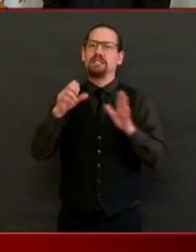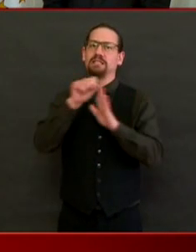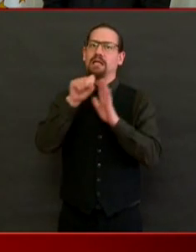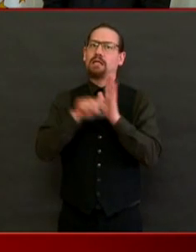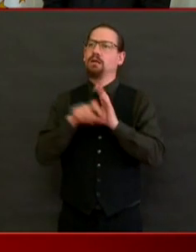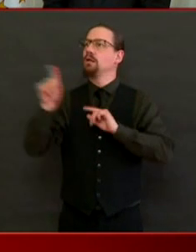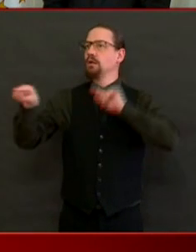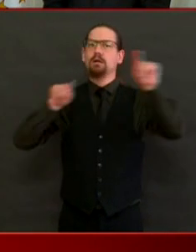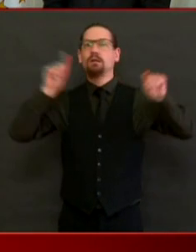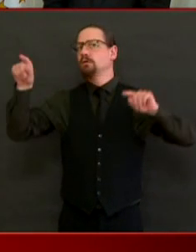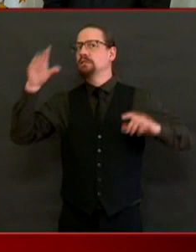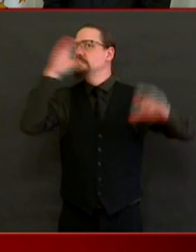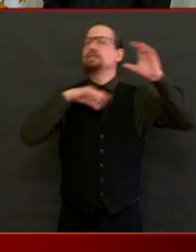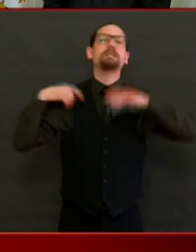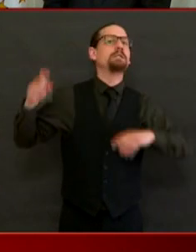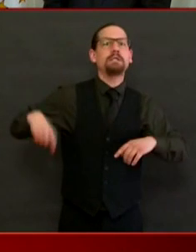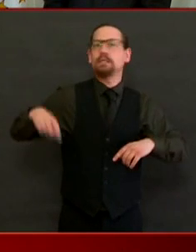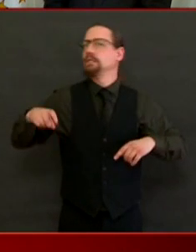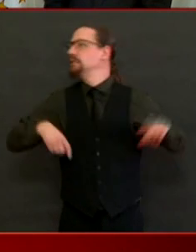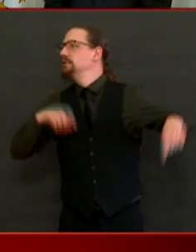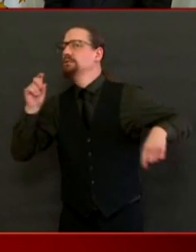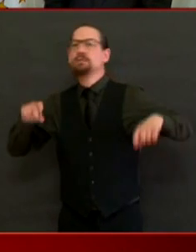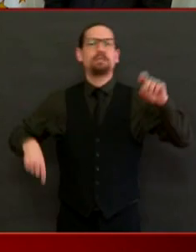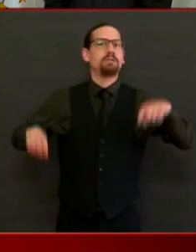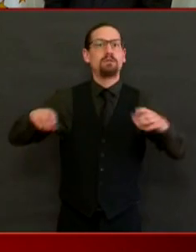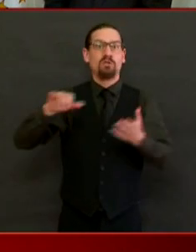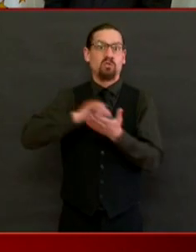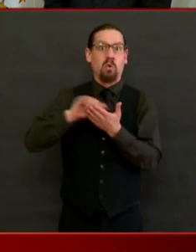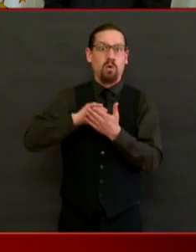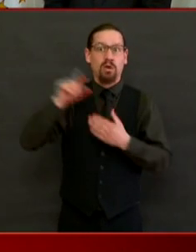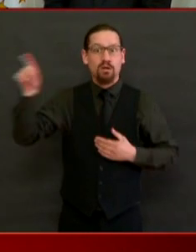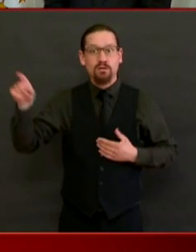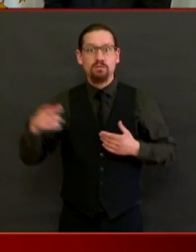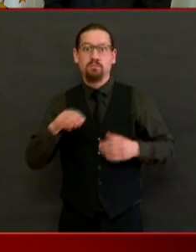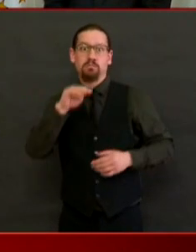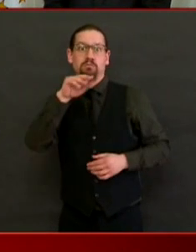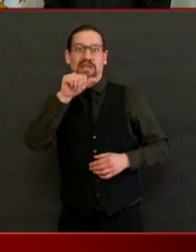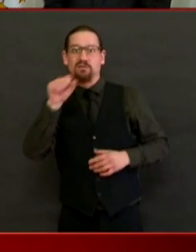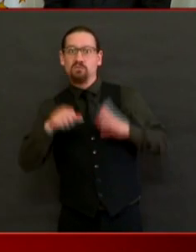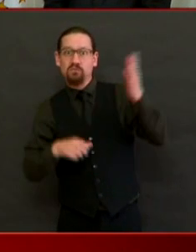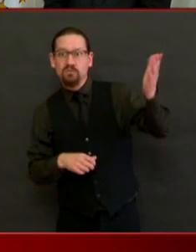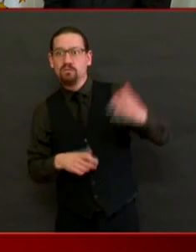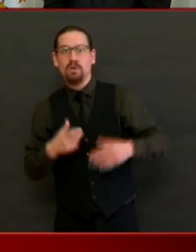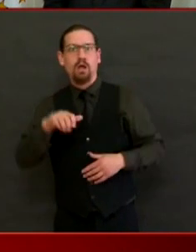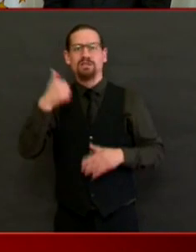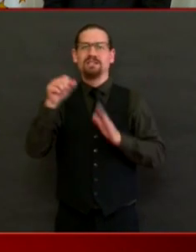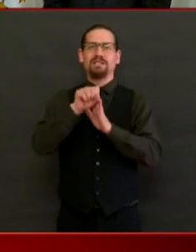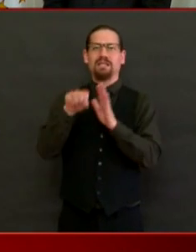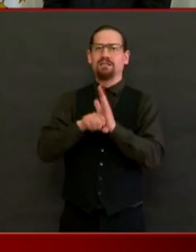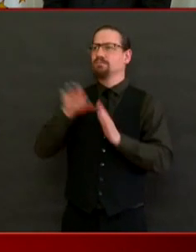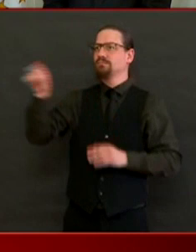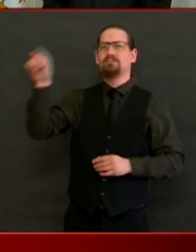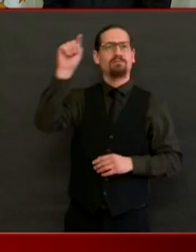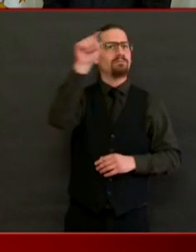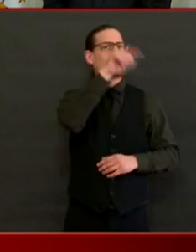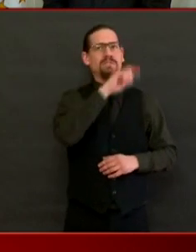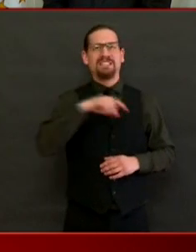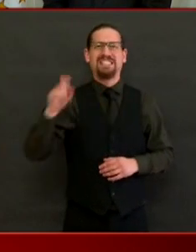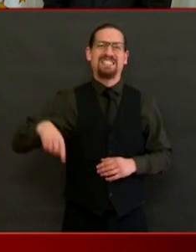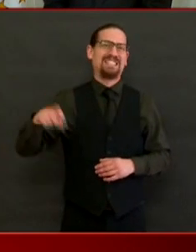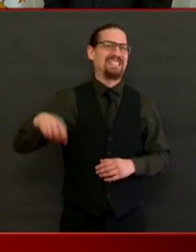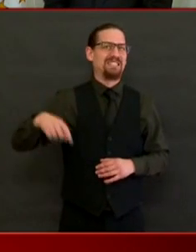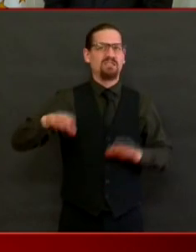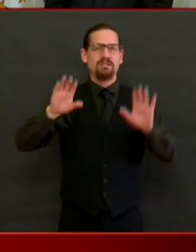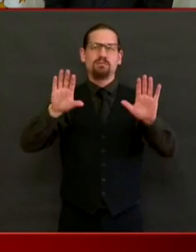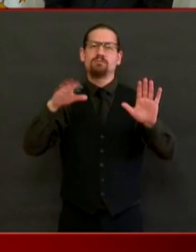PPE, New York, Massachusetts, and other states as well. But you can be assured that